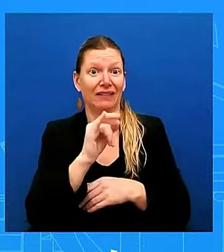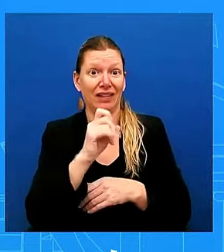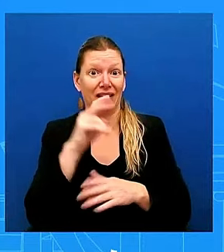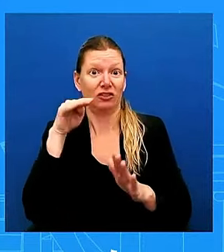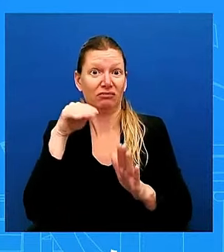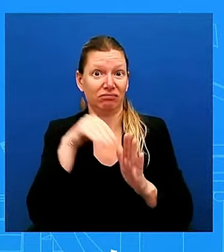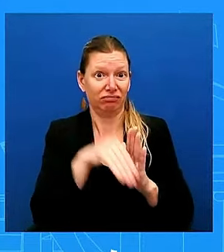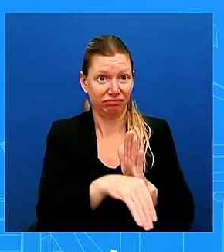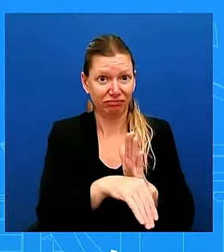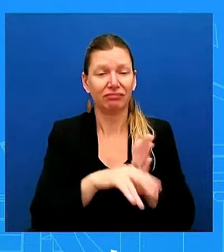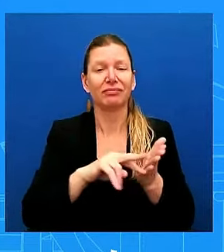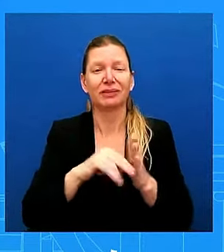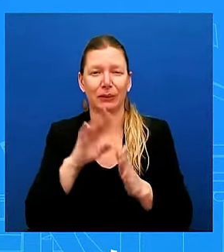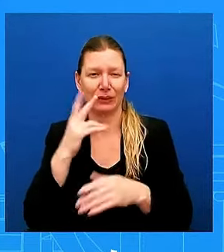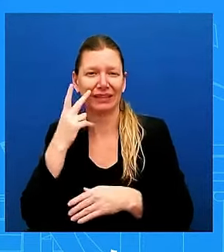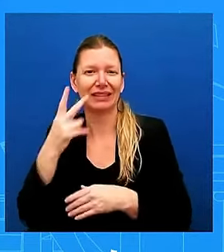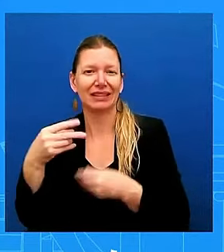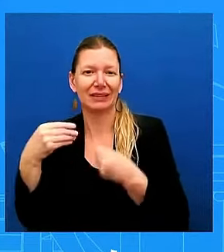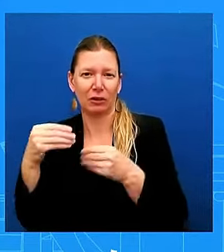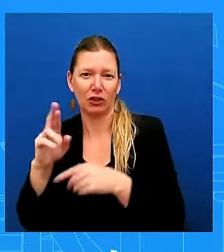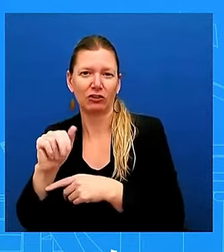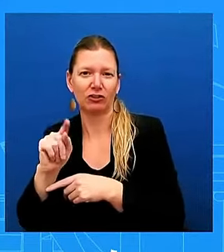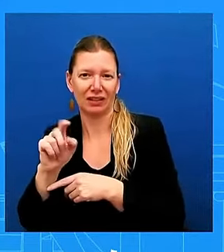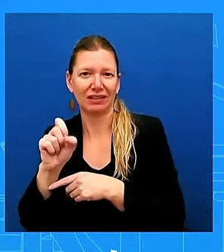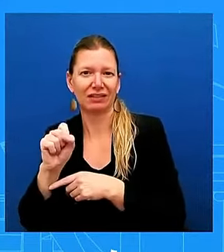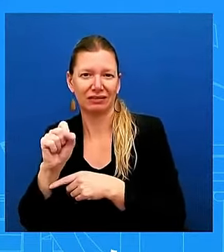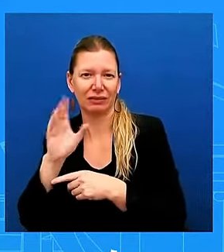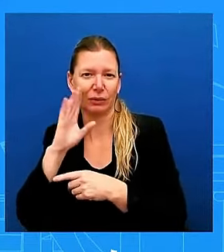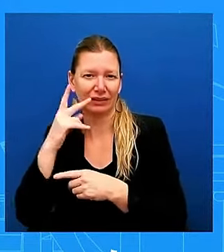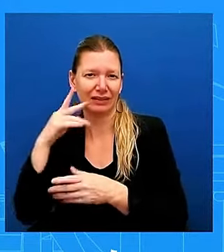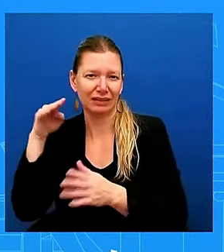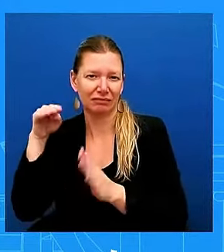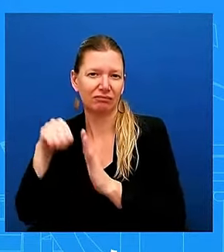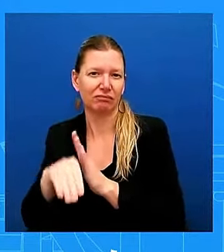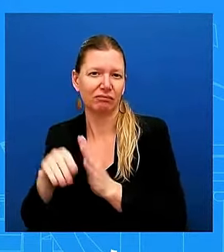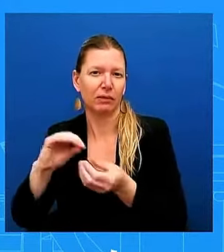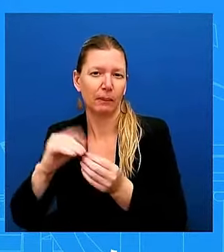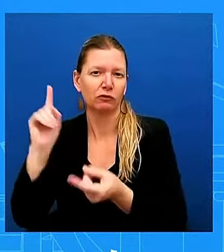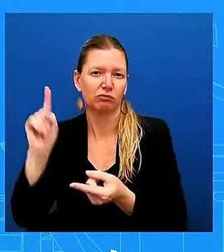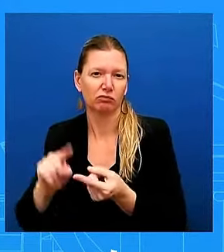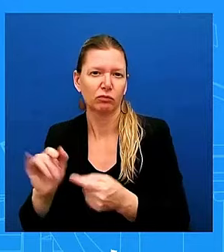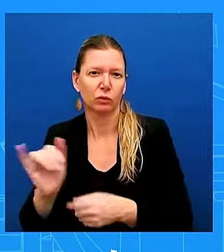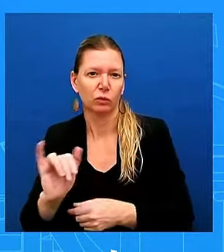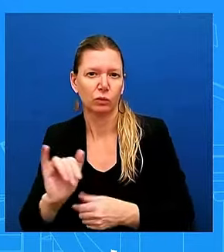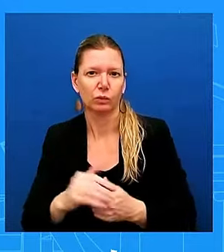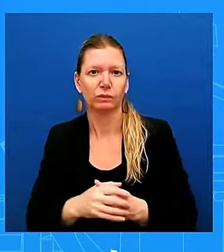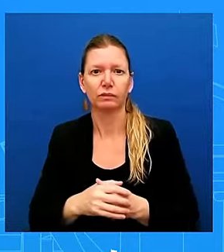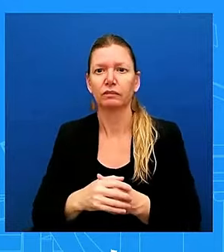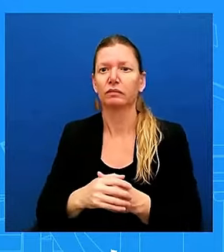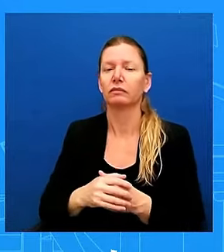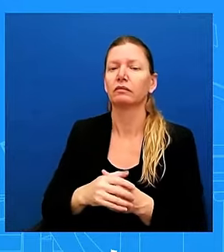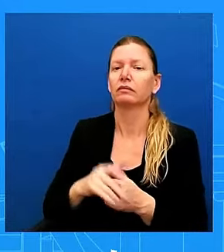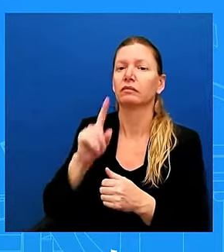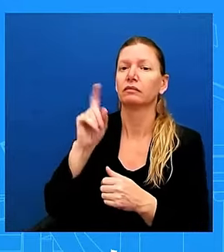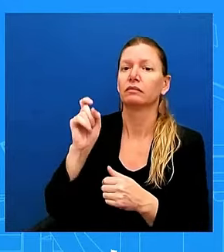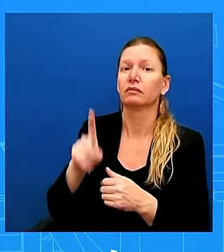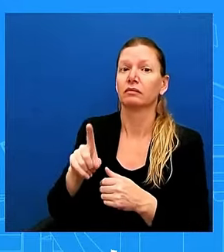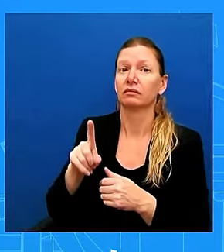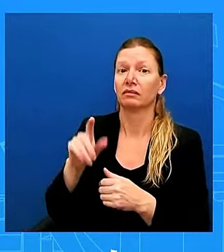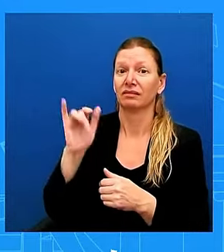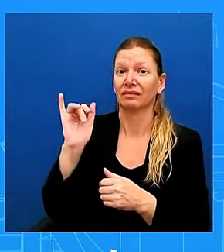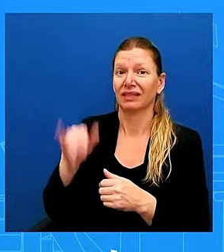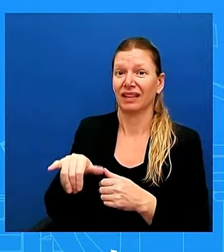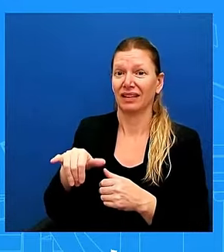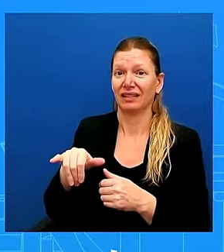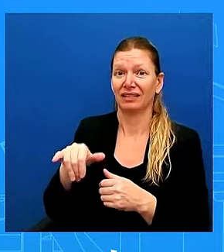ravaged the southeast, what are your early indications of how that could impact economic growth and the jobs picture